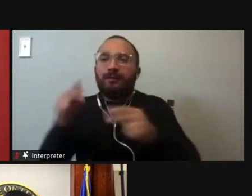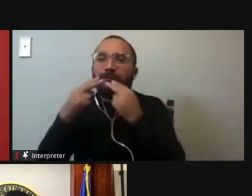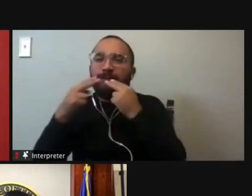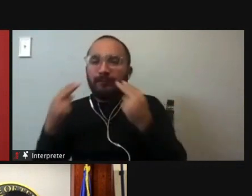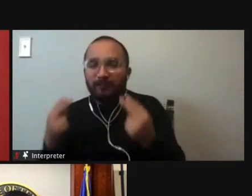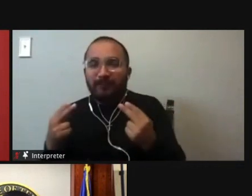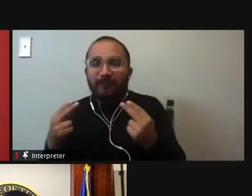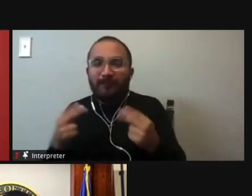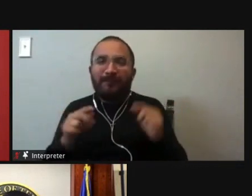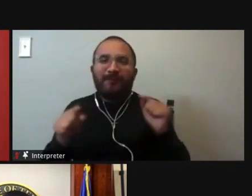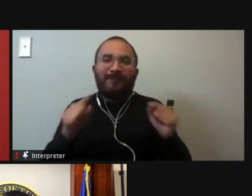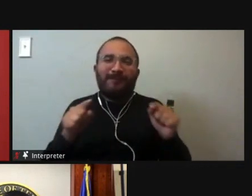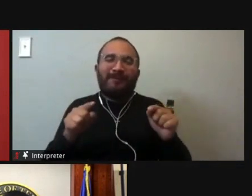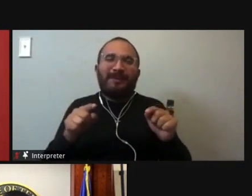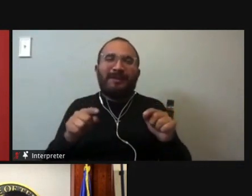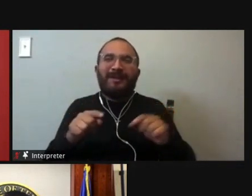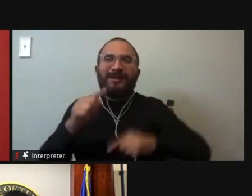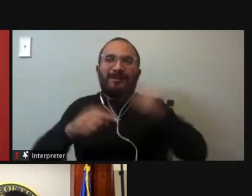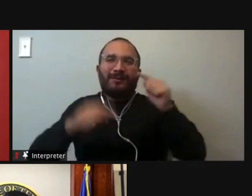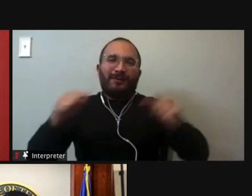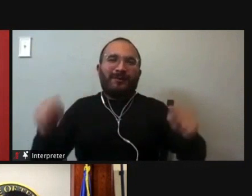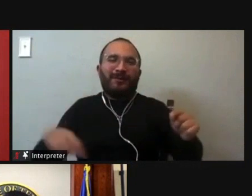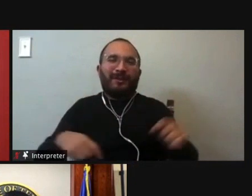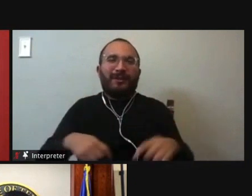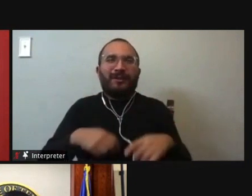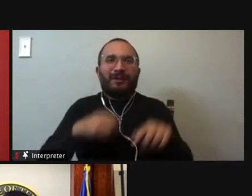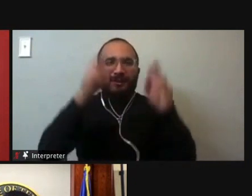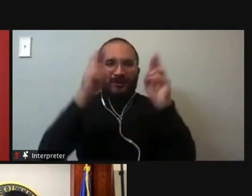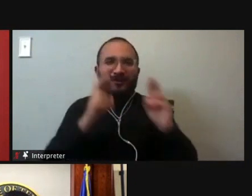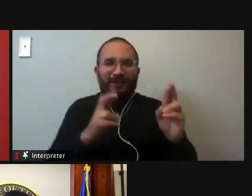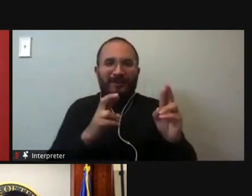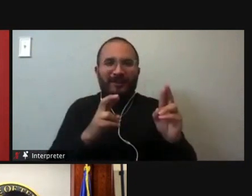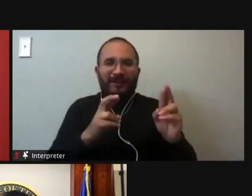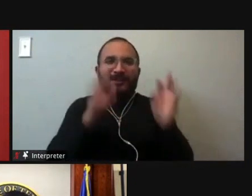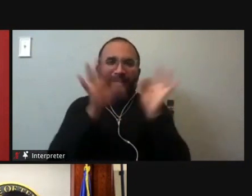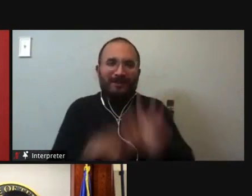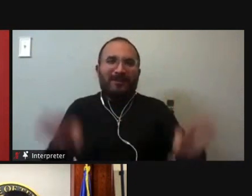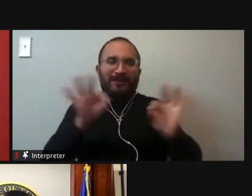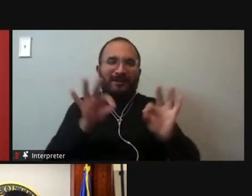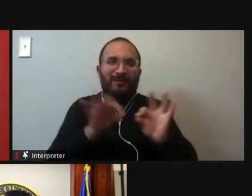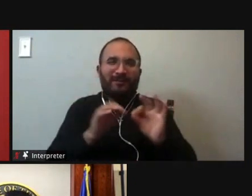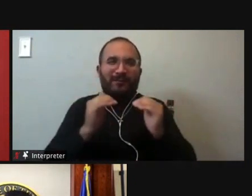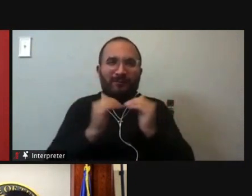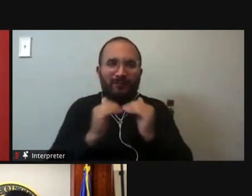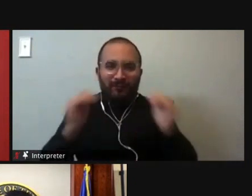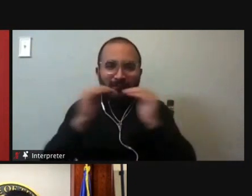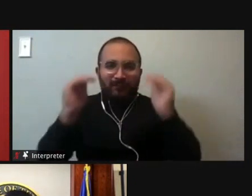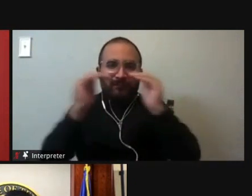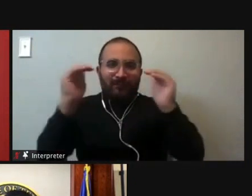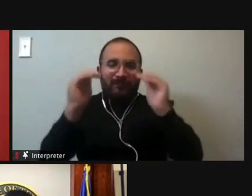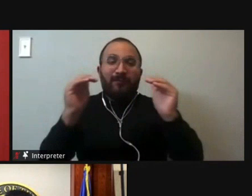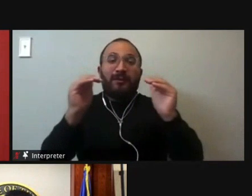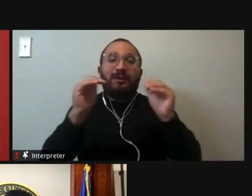corporate entities, and the accused. I recognize the need to be very cognizant at every level of how we as members of the